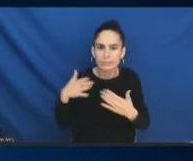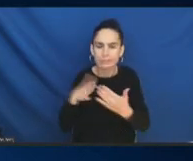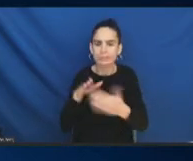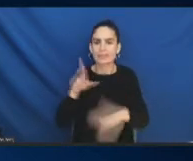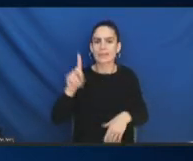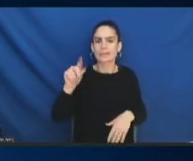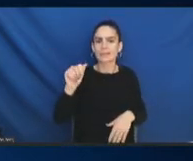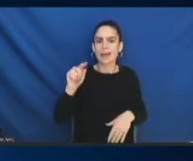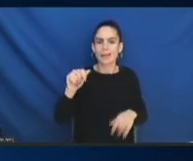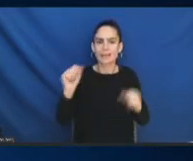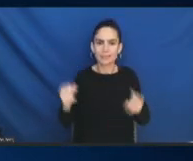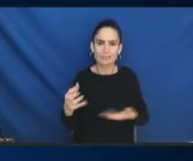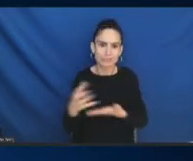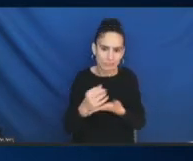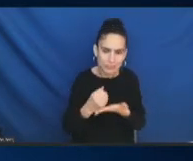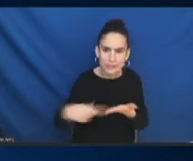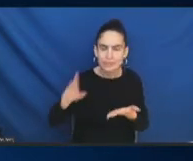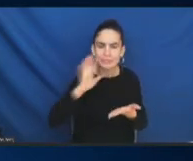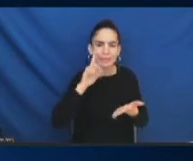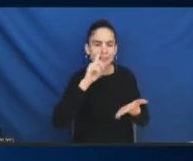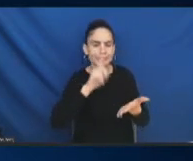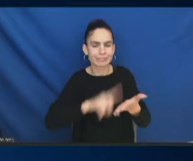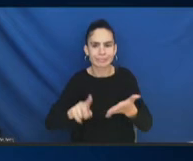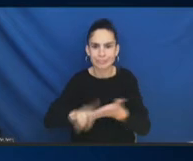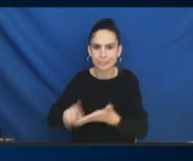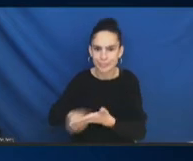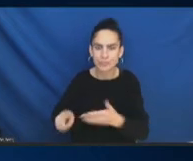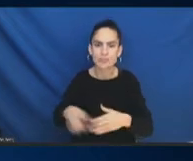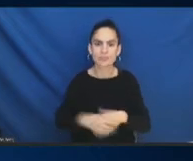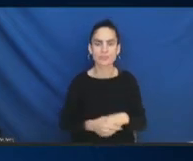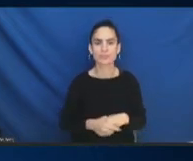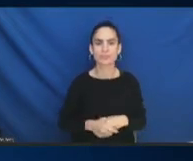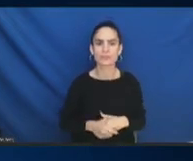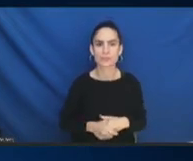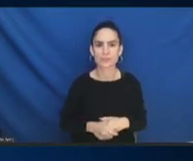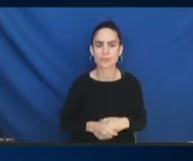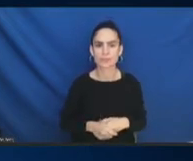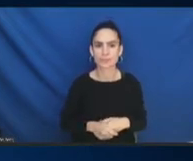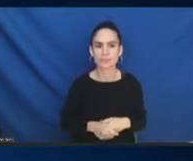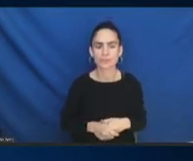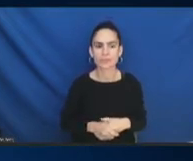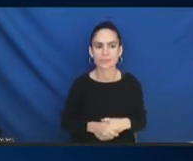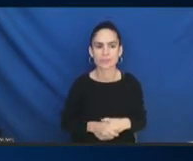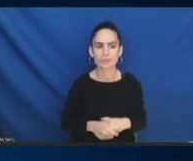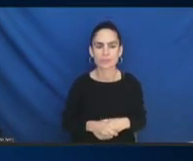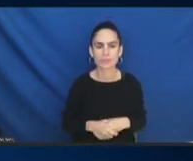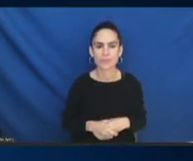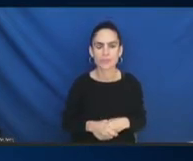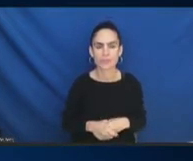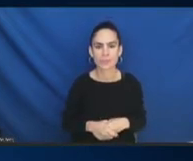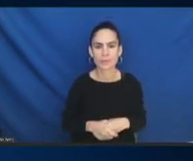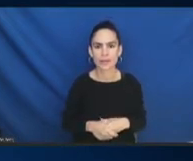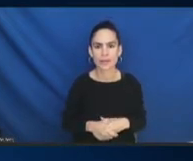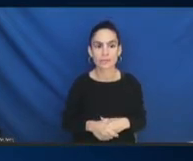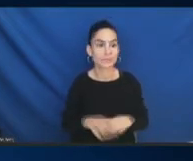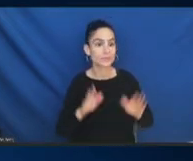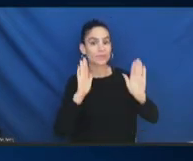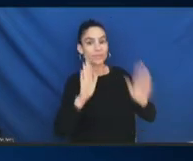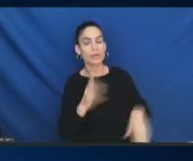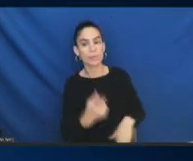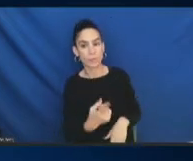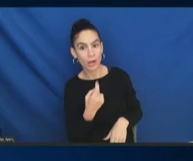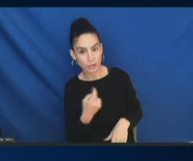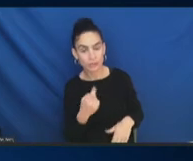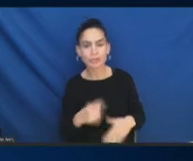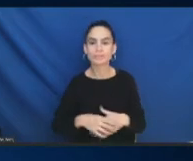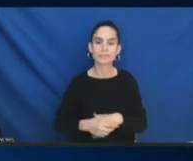for implementation across the agencies? Ajay Yeah. Great question, Ajay. Grace?